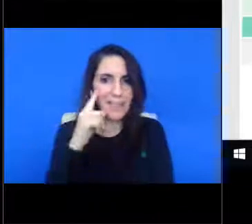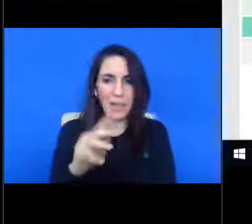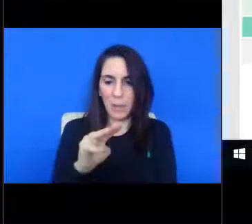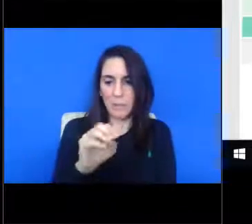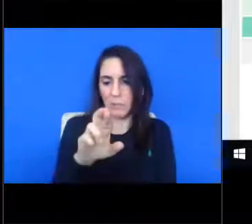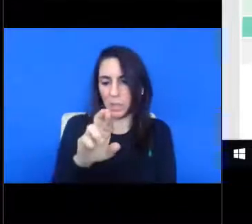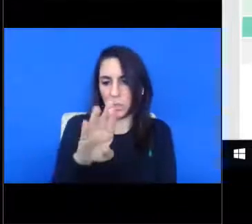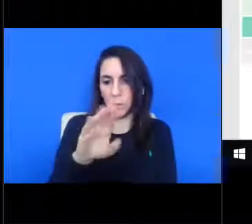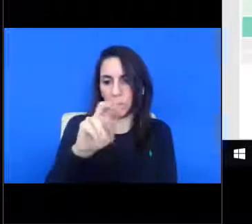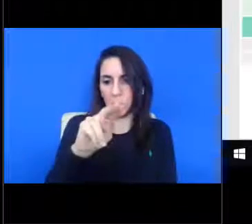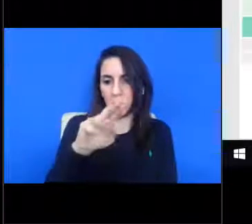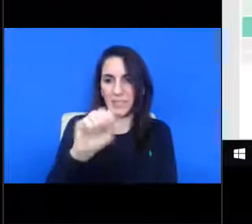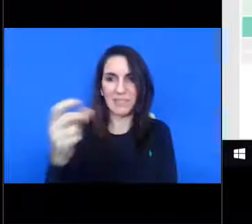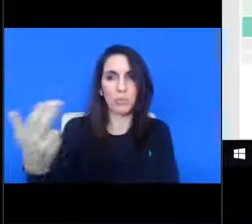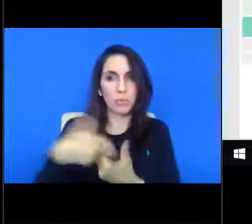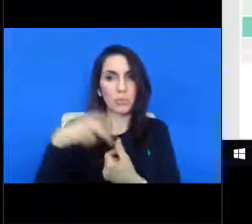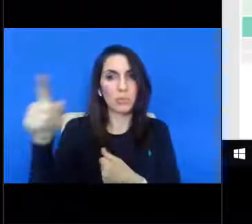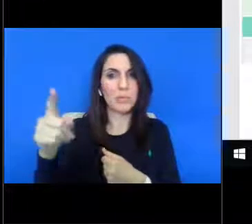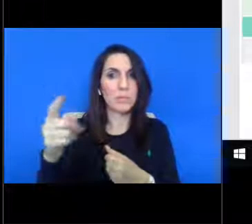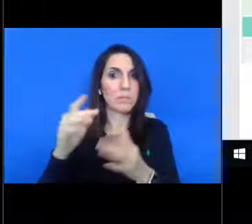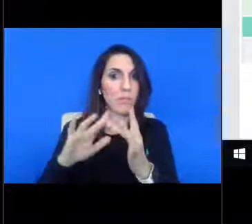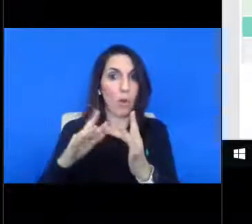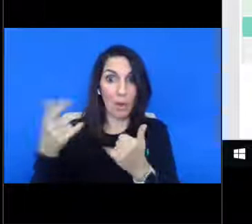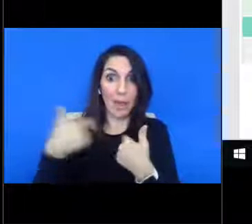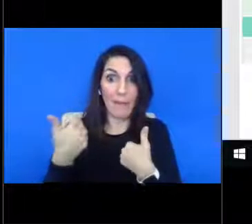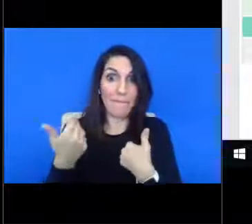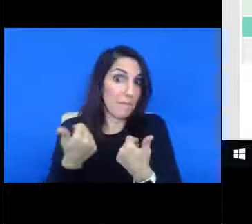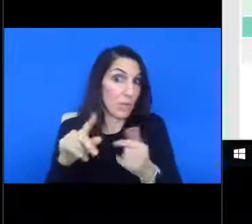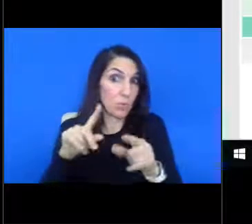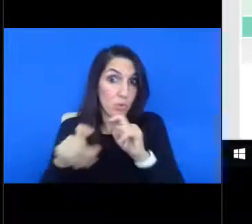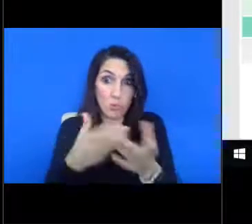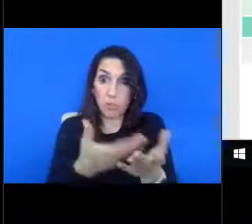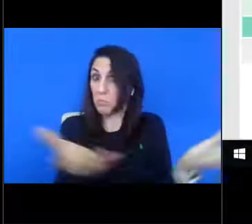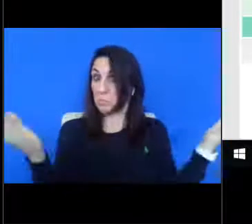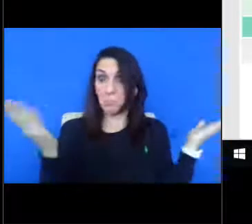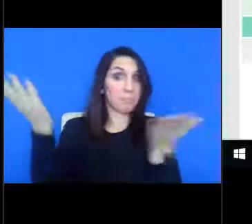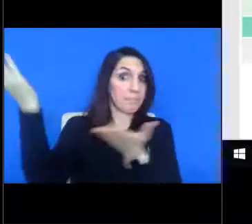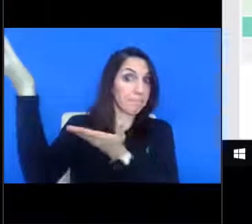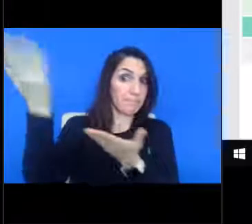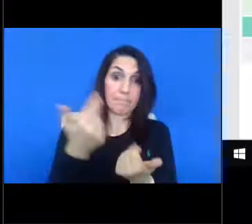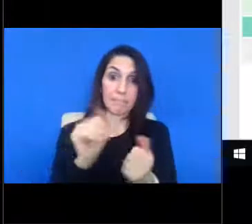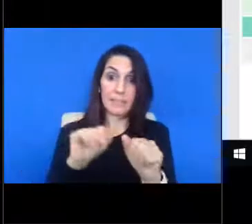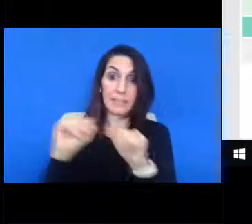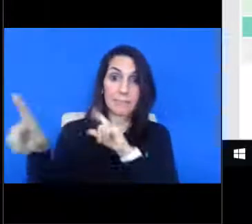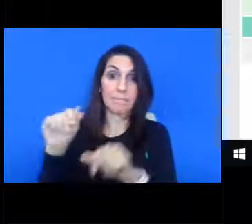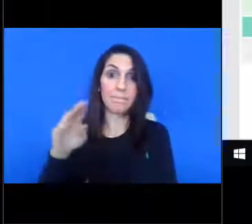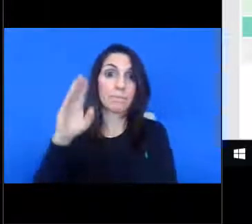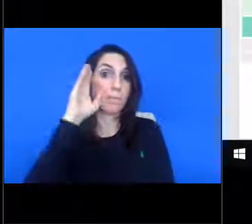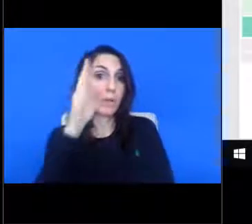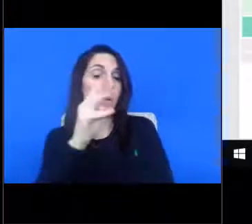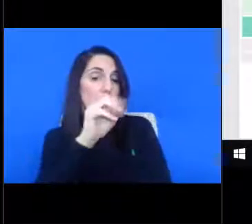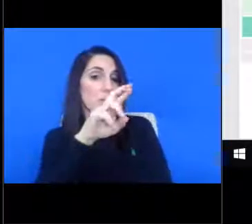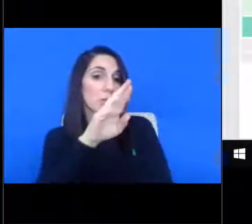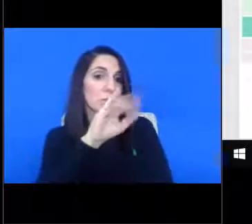virtual participating at virtual. there's any questions and staff is here for any questions. Mr. Burns, you've been